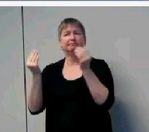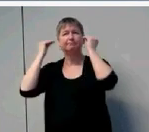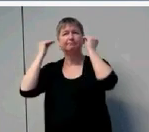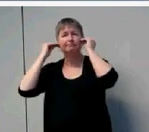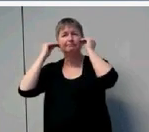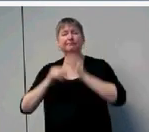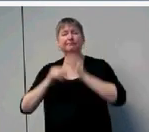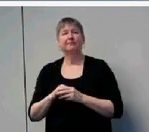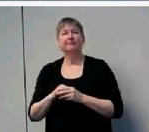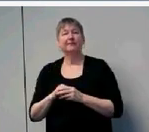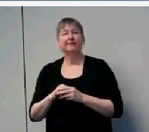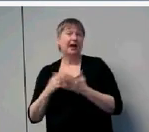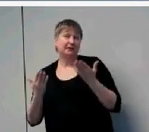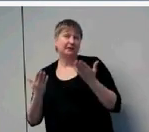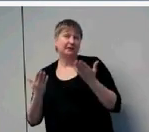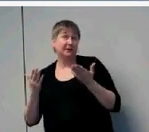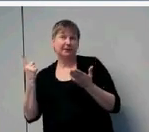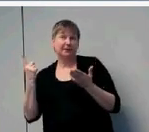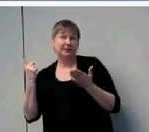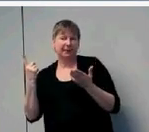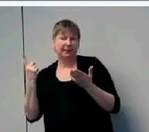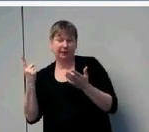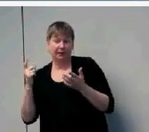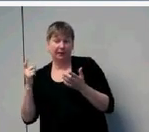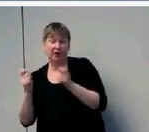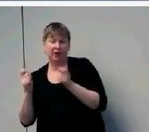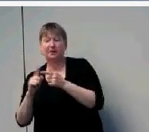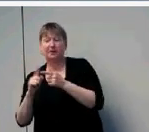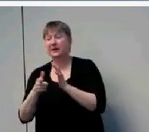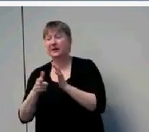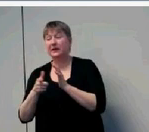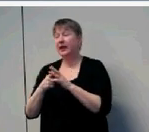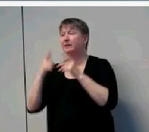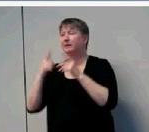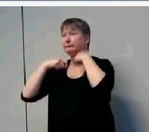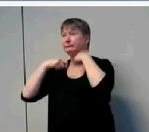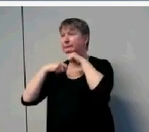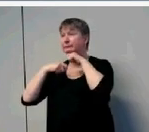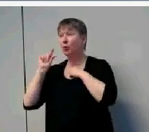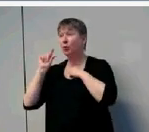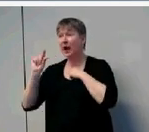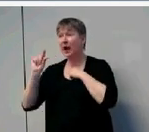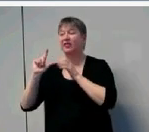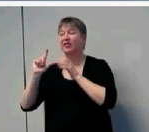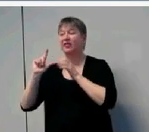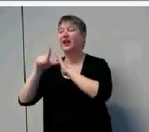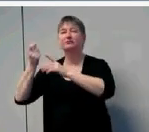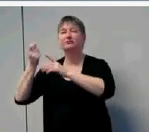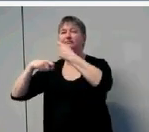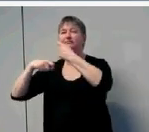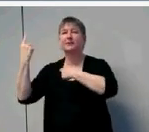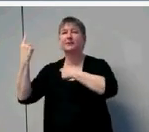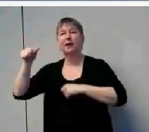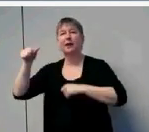change over time. Something might work for a while, and then a toddler needs a different approach. I did some studies of